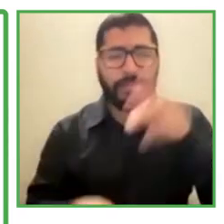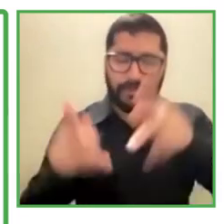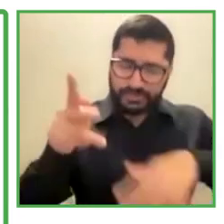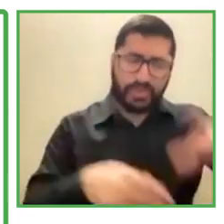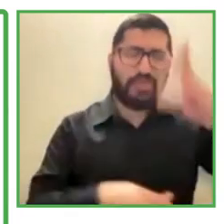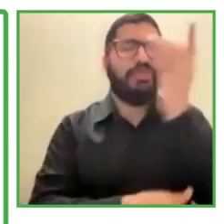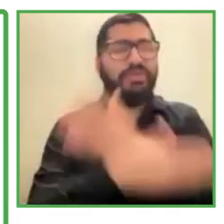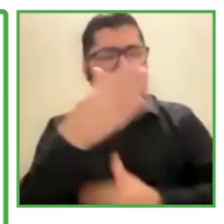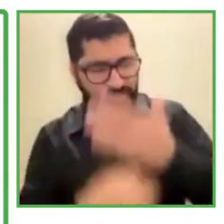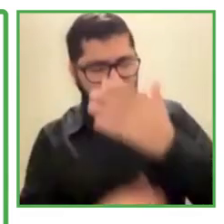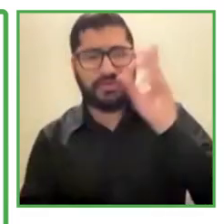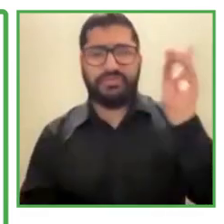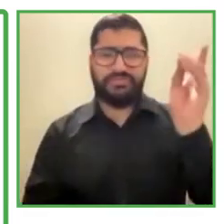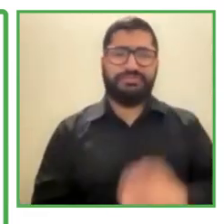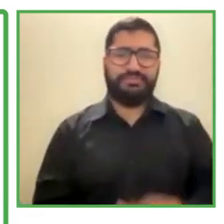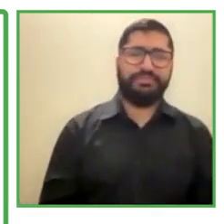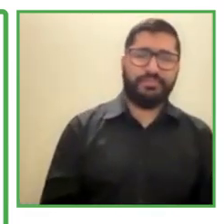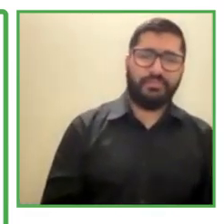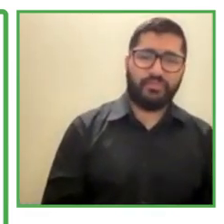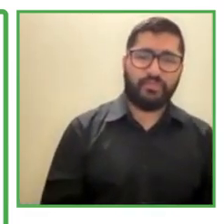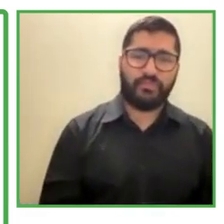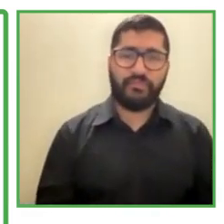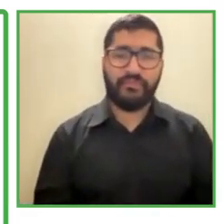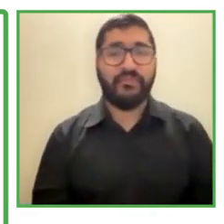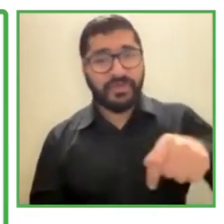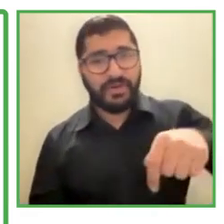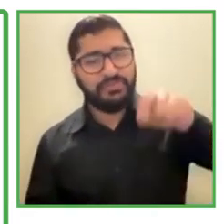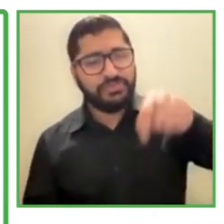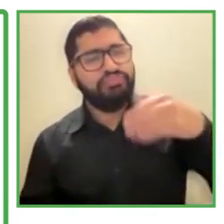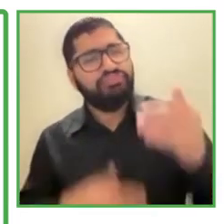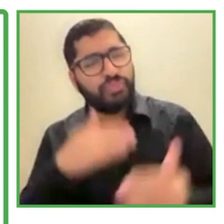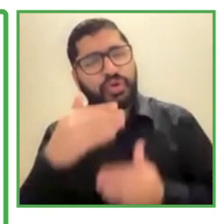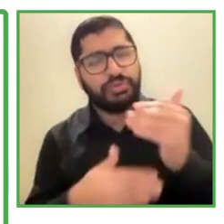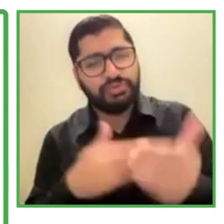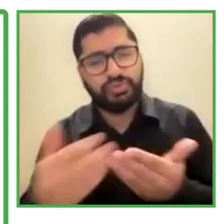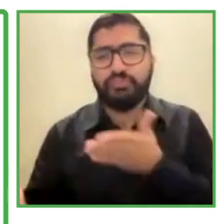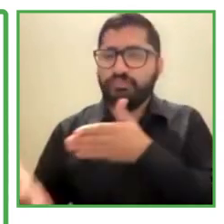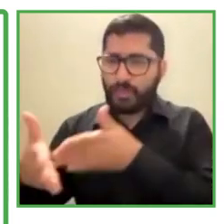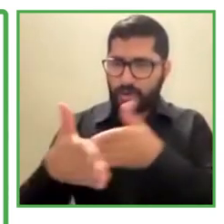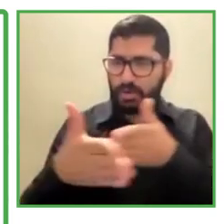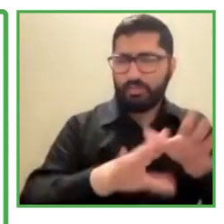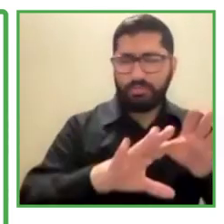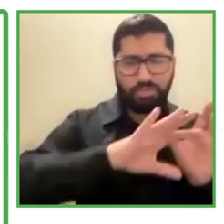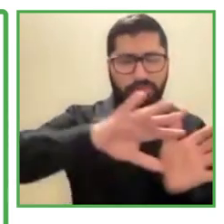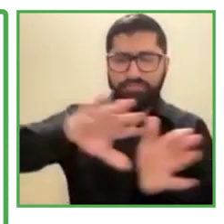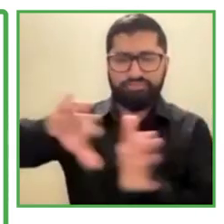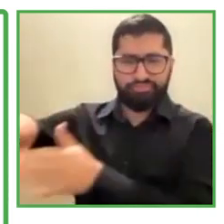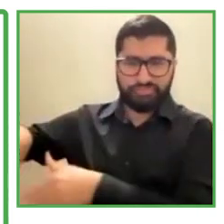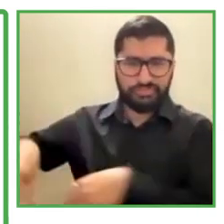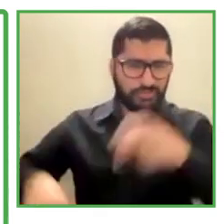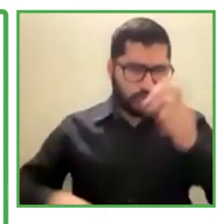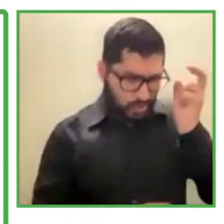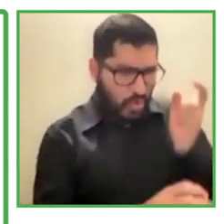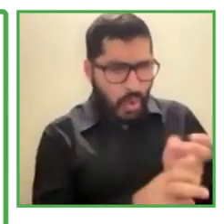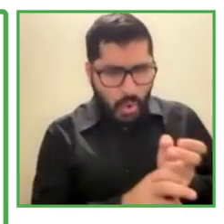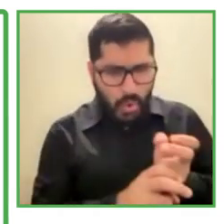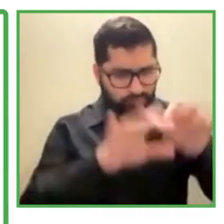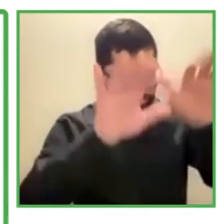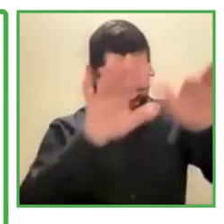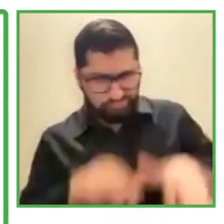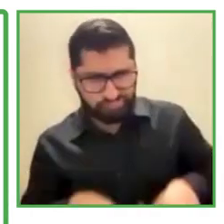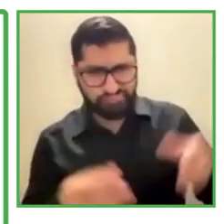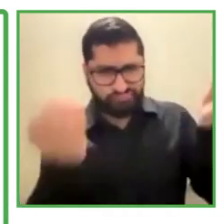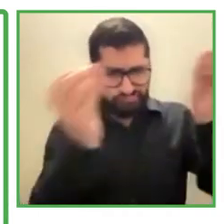and technological barriers. And we support businesses to understand what kind of barriers they need to remove from the workplace. And accordingly,